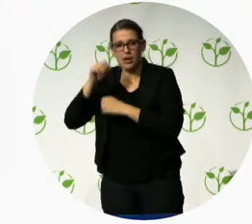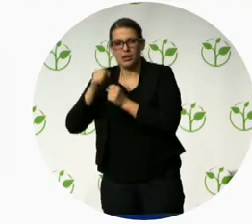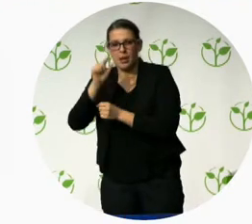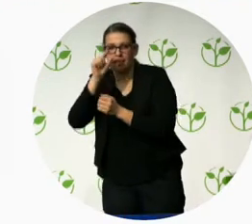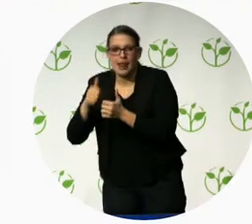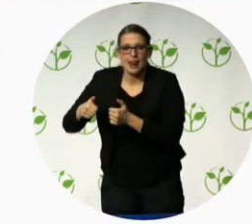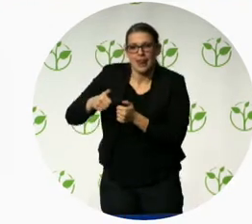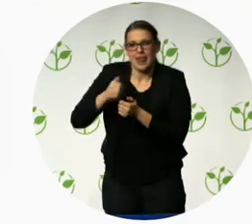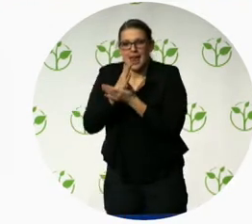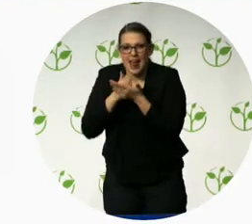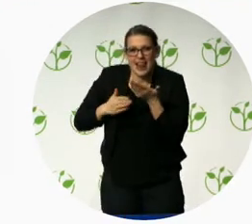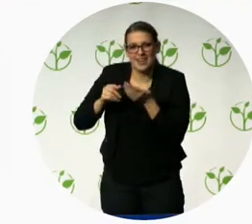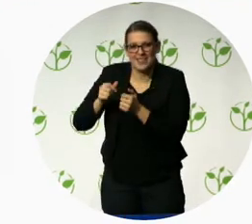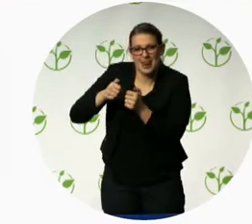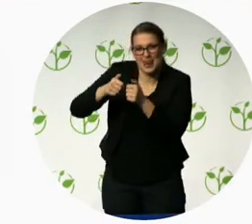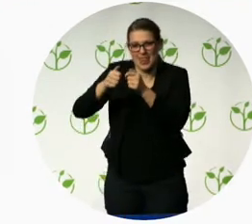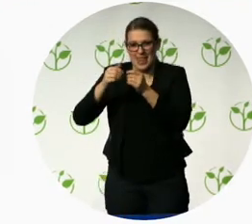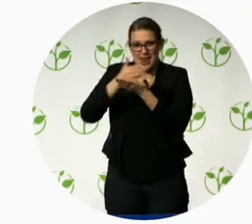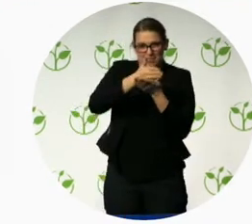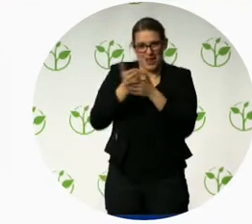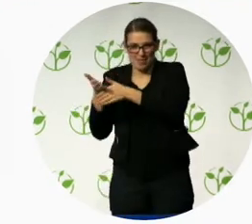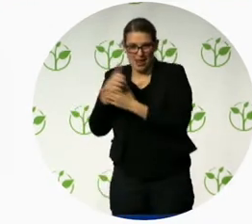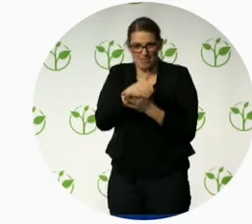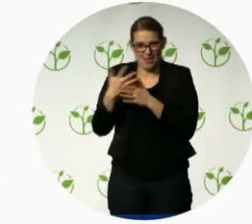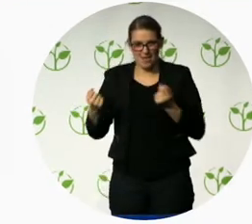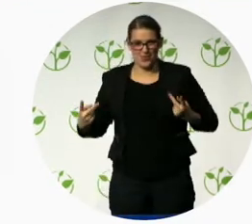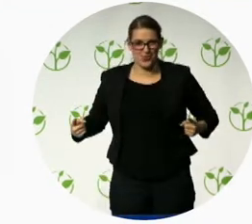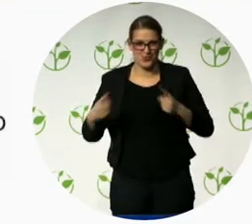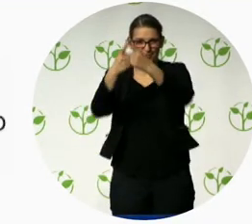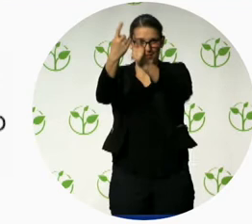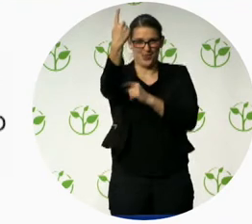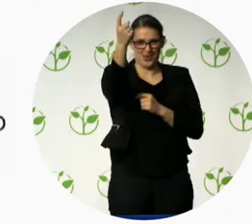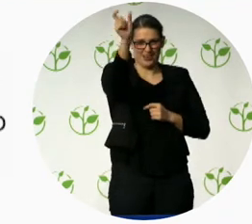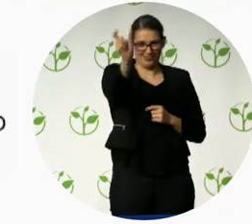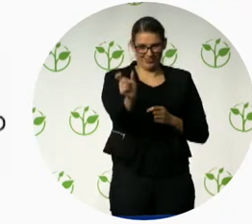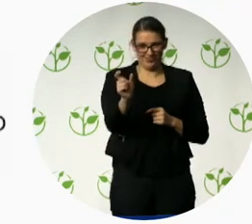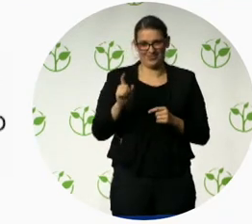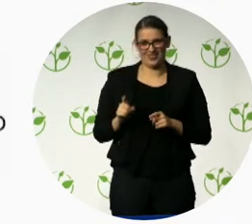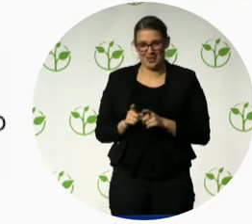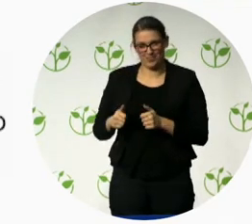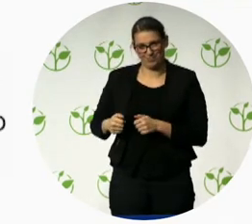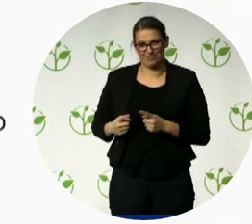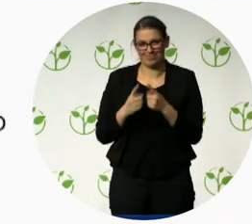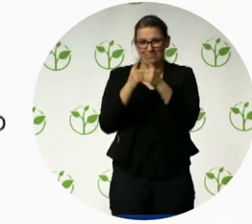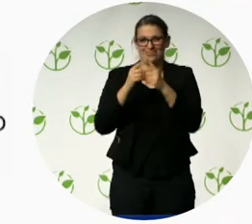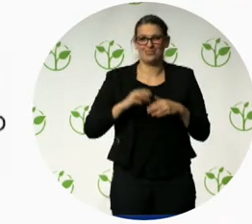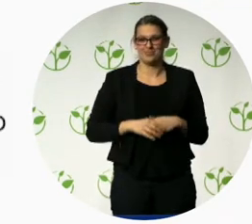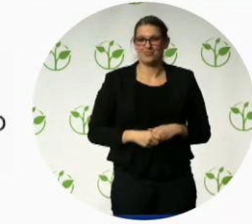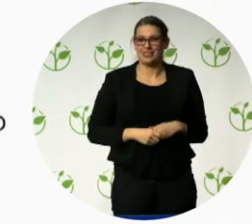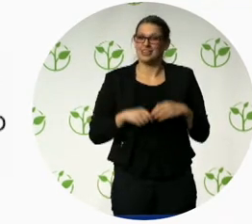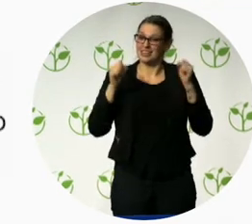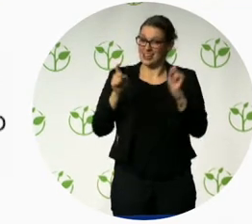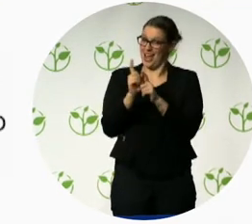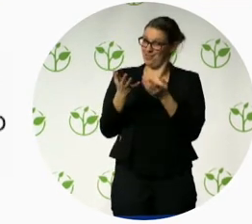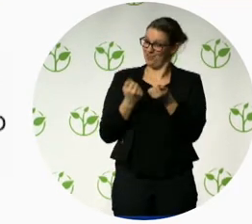have a disability, comes to me and says, hey, can you help me with this difficult move? I want to do some of it, but can you just help me with that bit? And we play